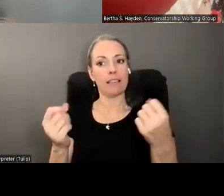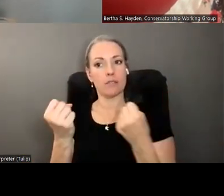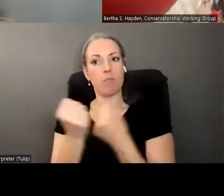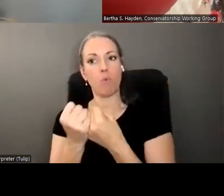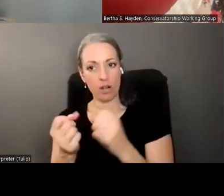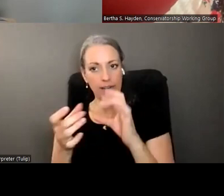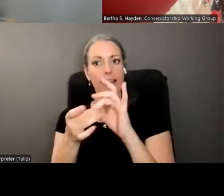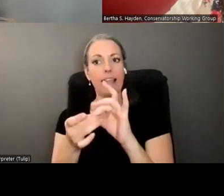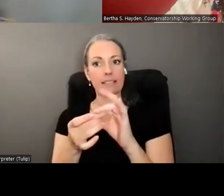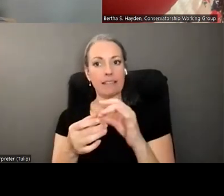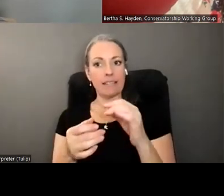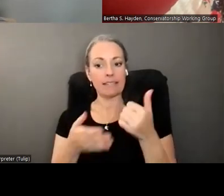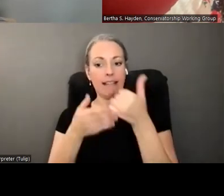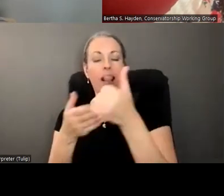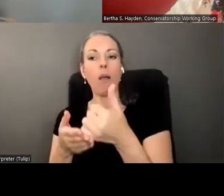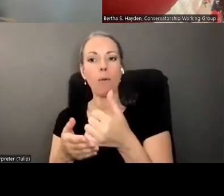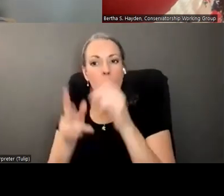um to get someone help like this.